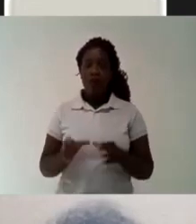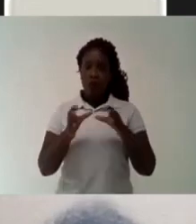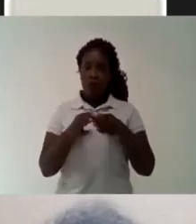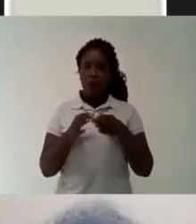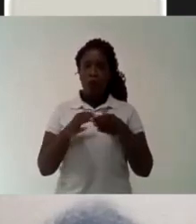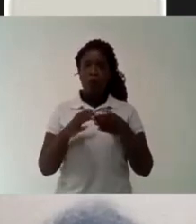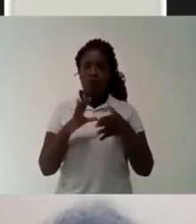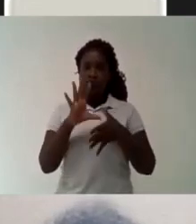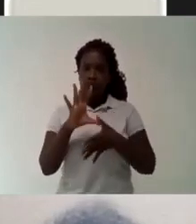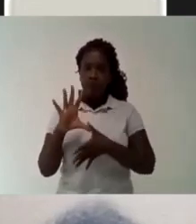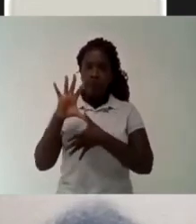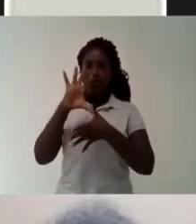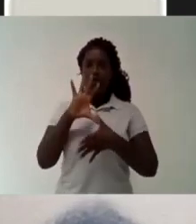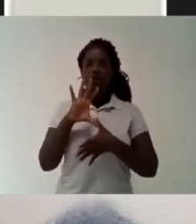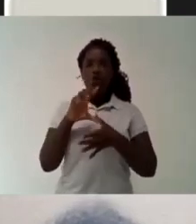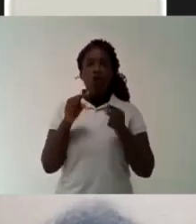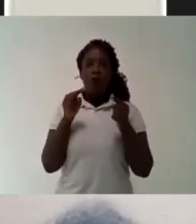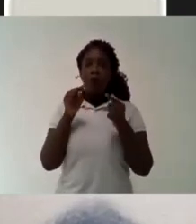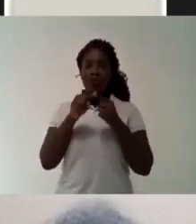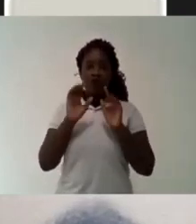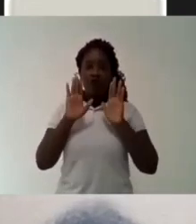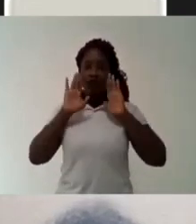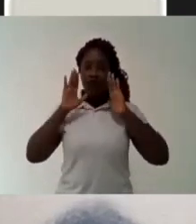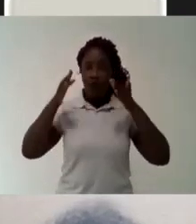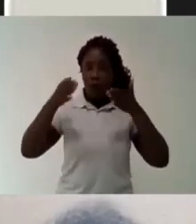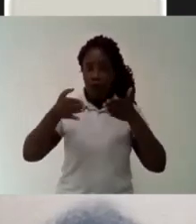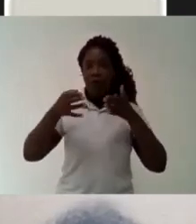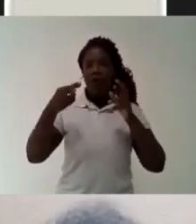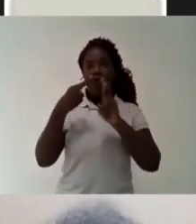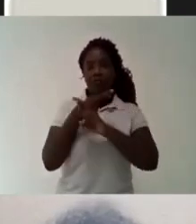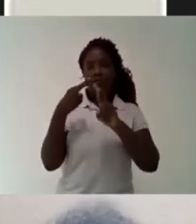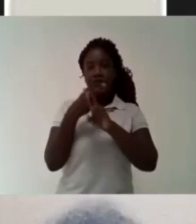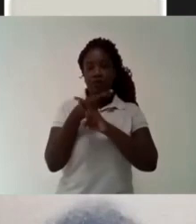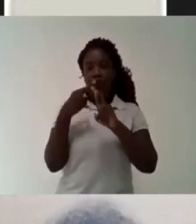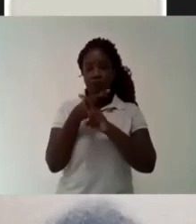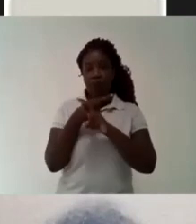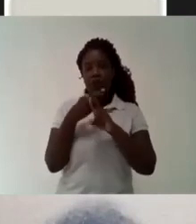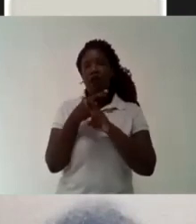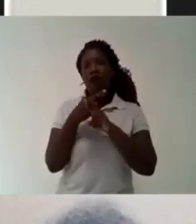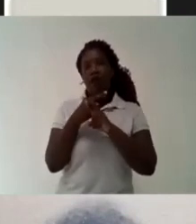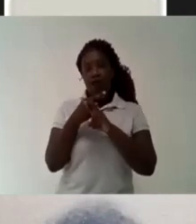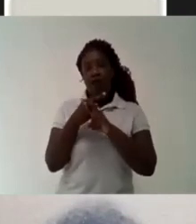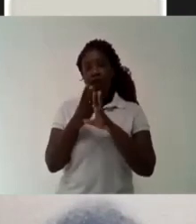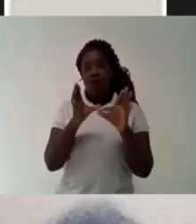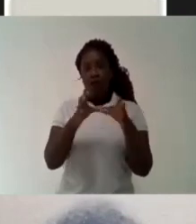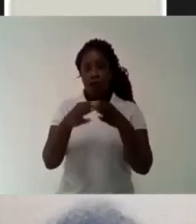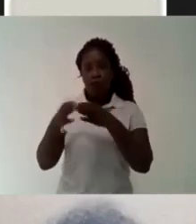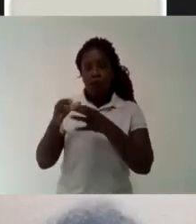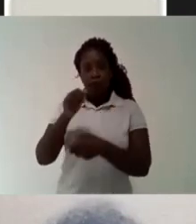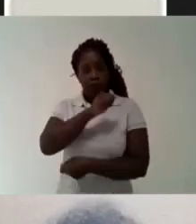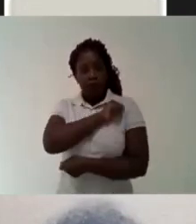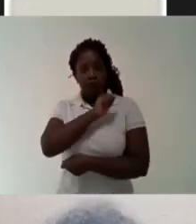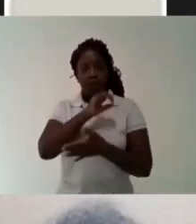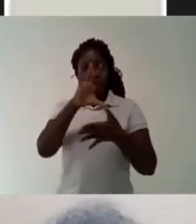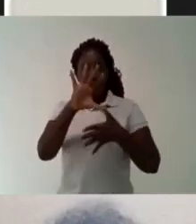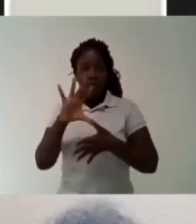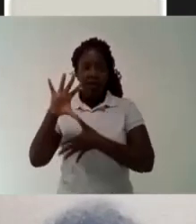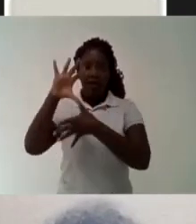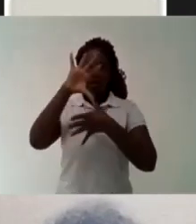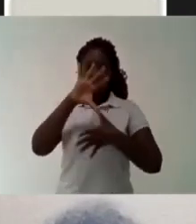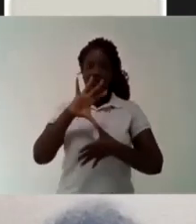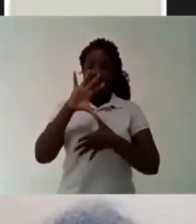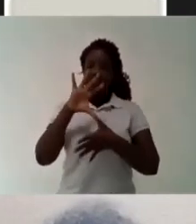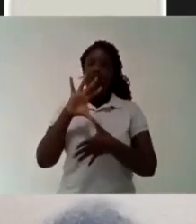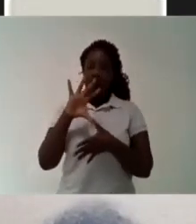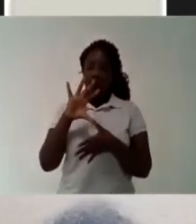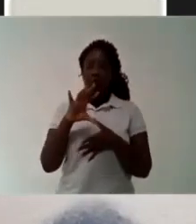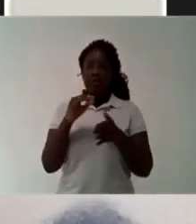that are happening in the Brazilian universities right now As well as an attempt to